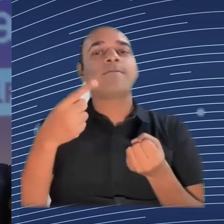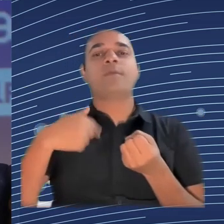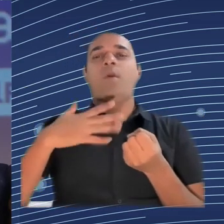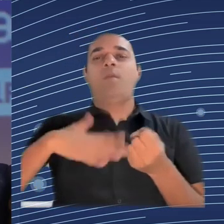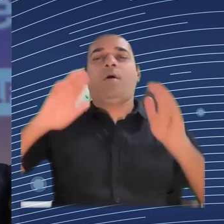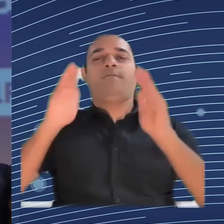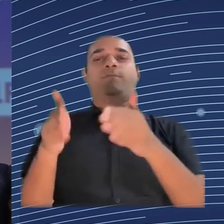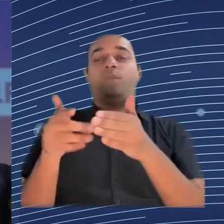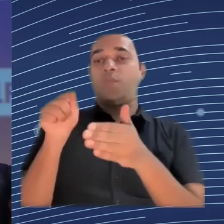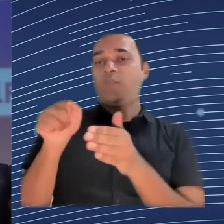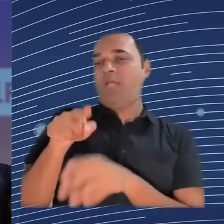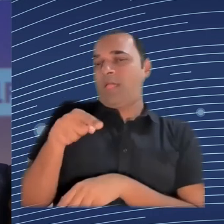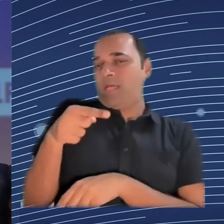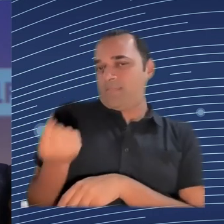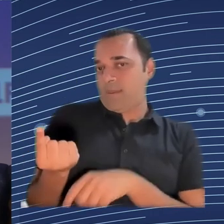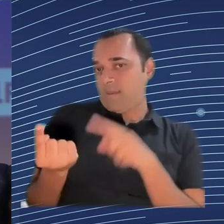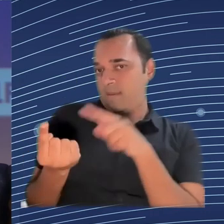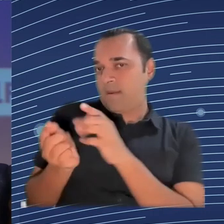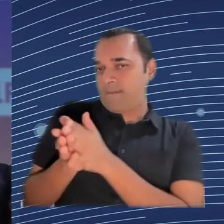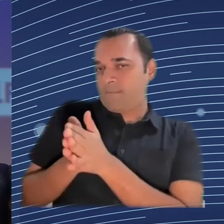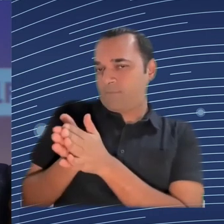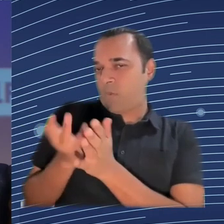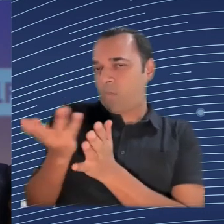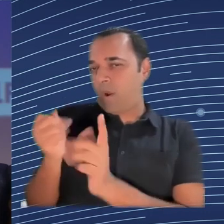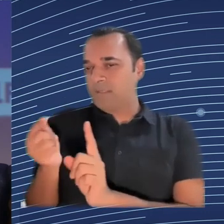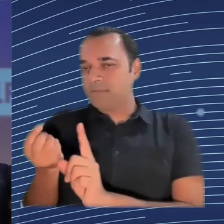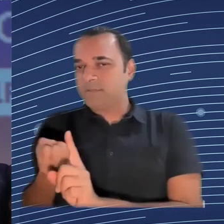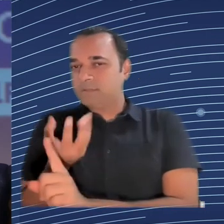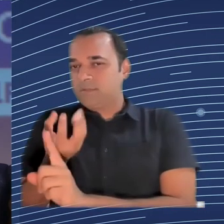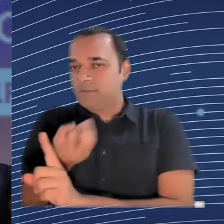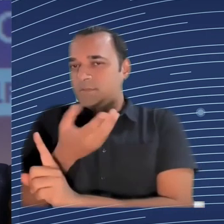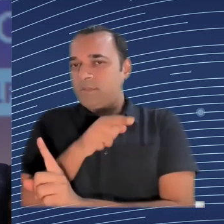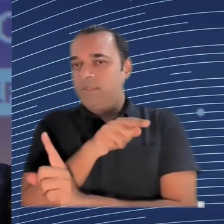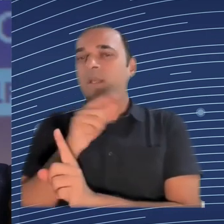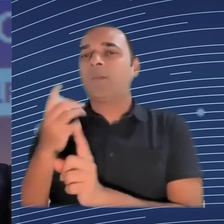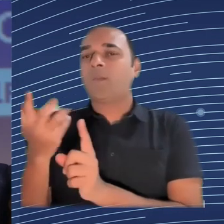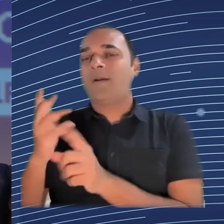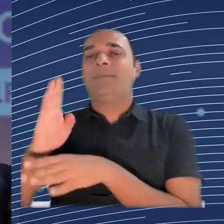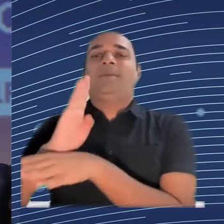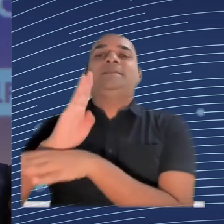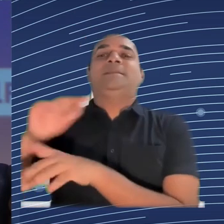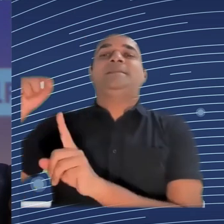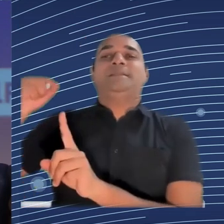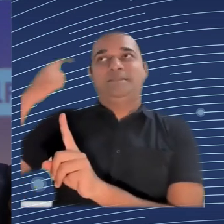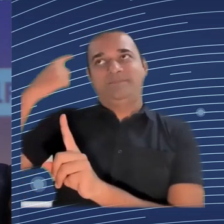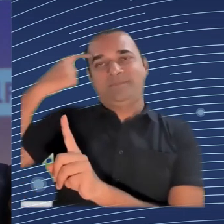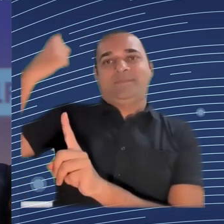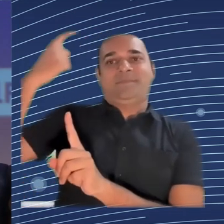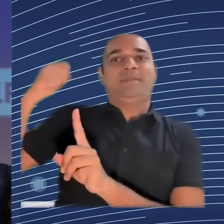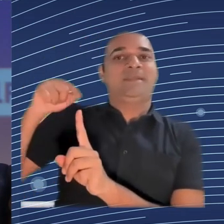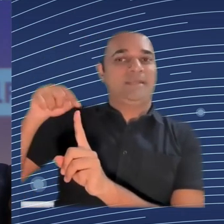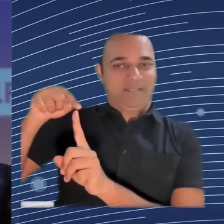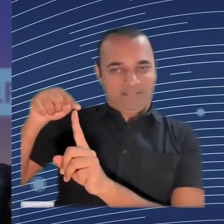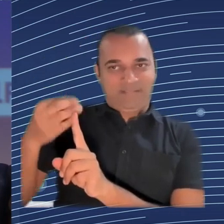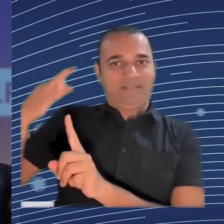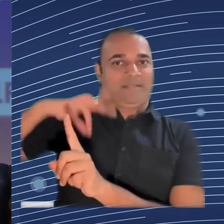talk to action. I think often they fail because people think about AI responsibility or AI ethics